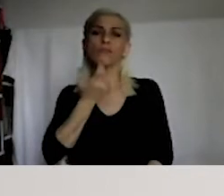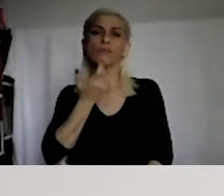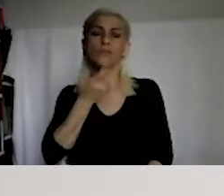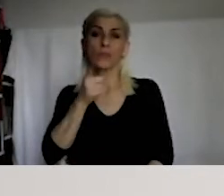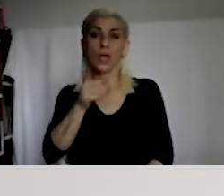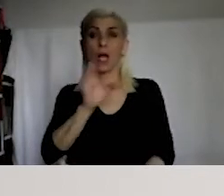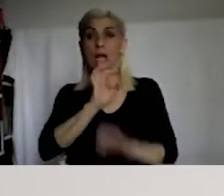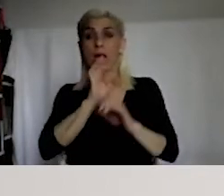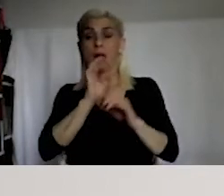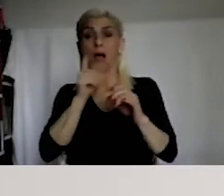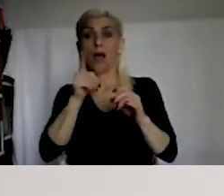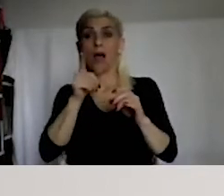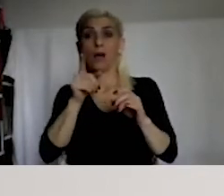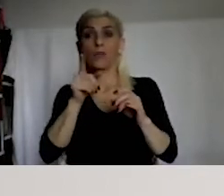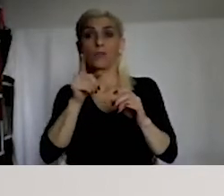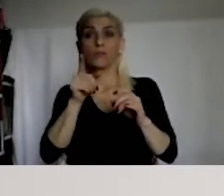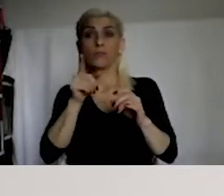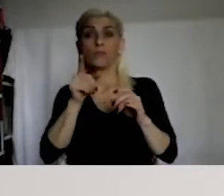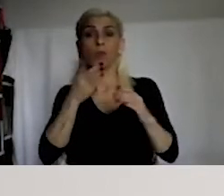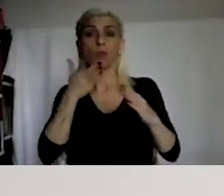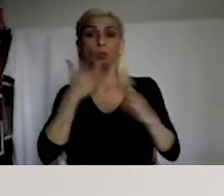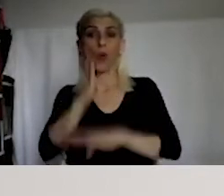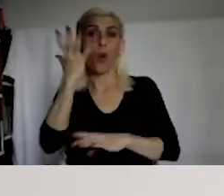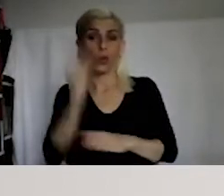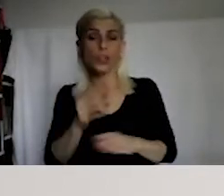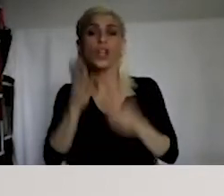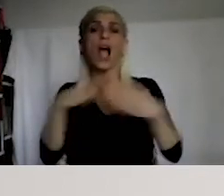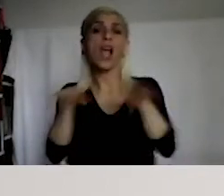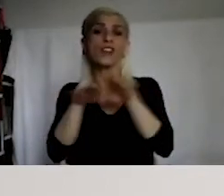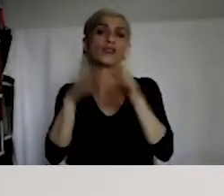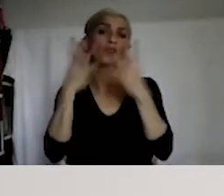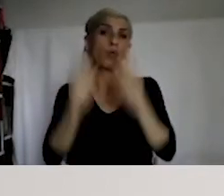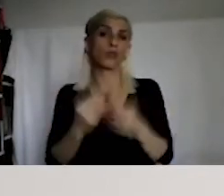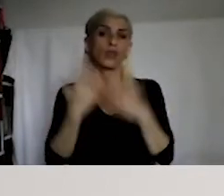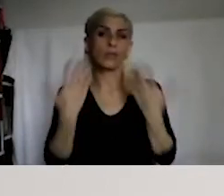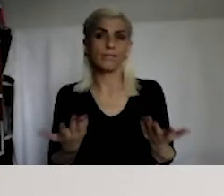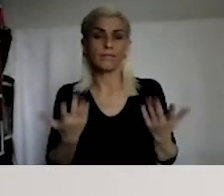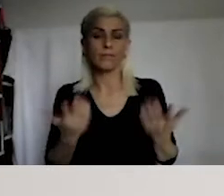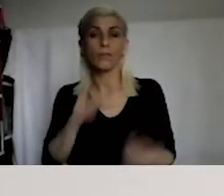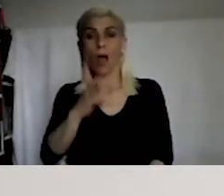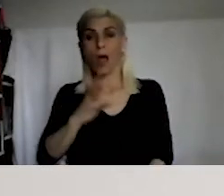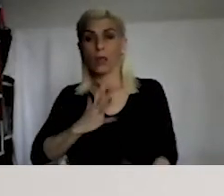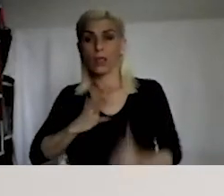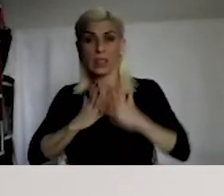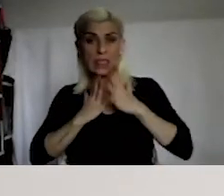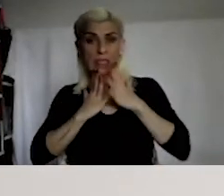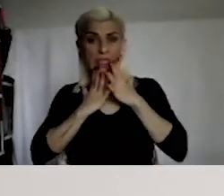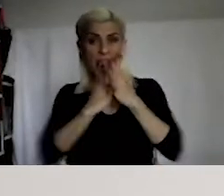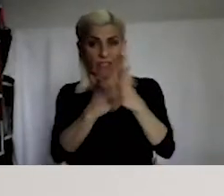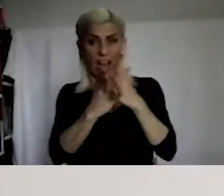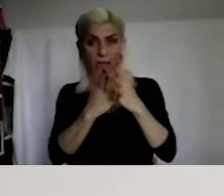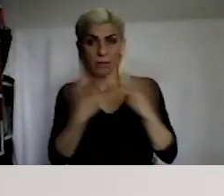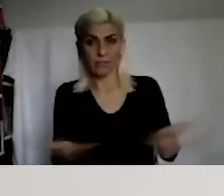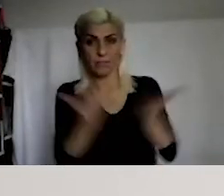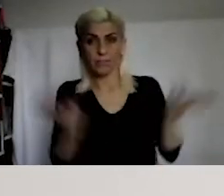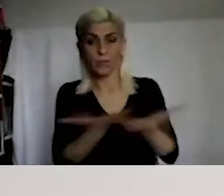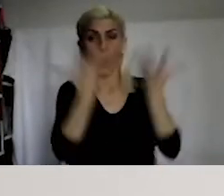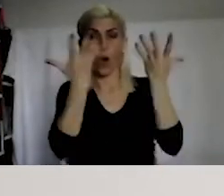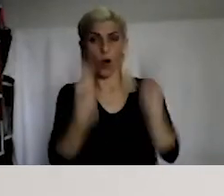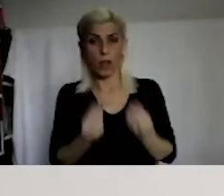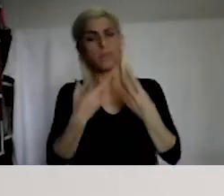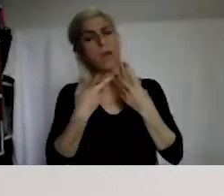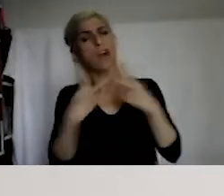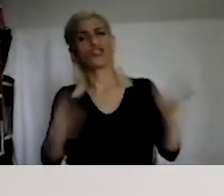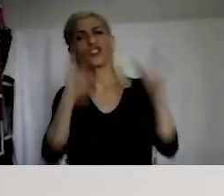as long as they're proportionate than legitimate. However, incitement to hatred, anything that